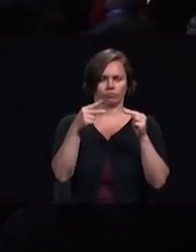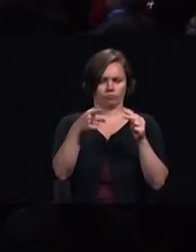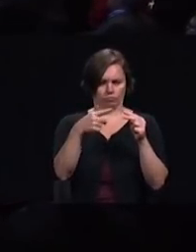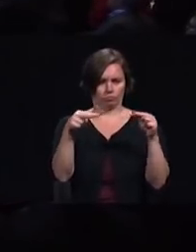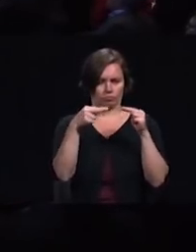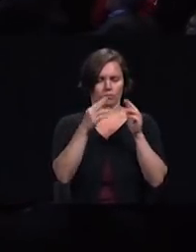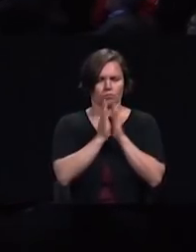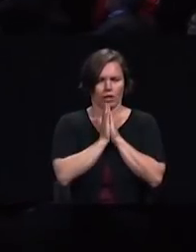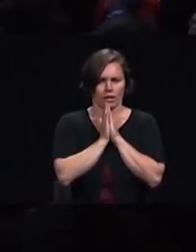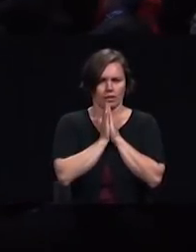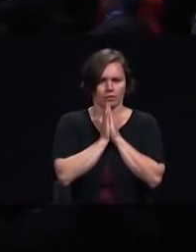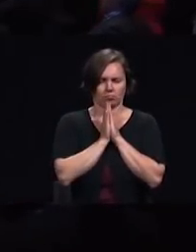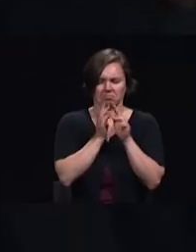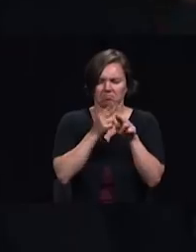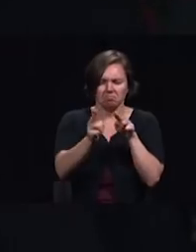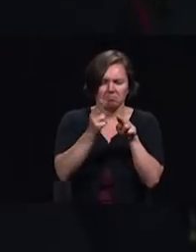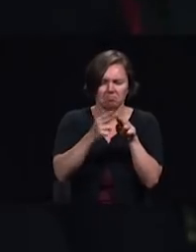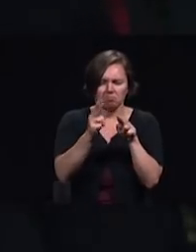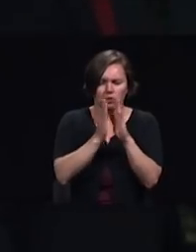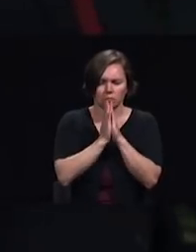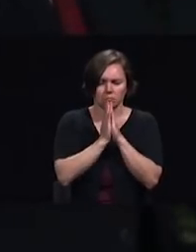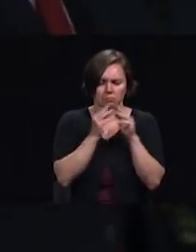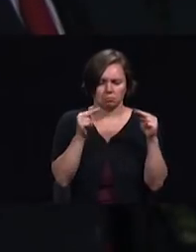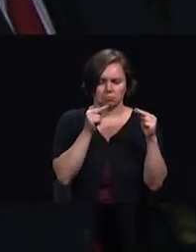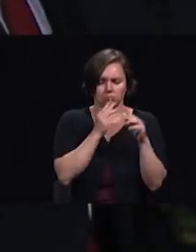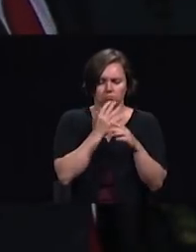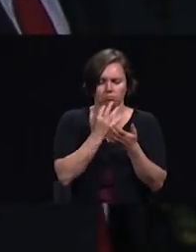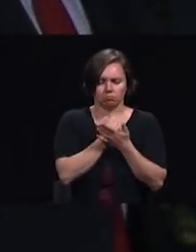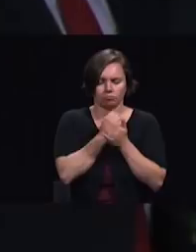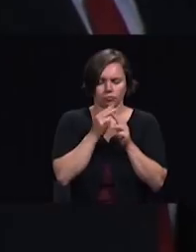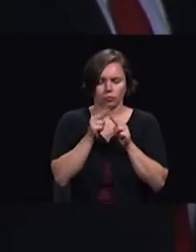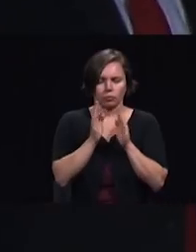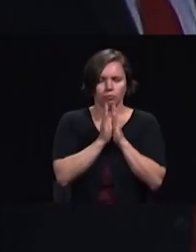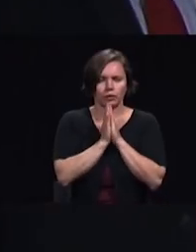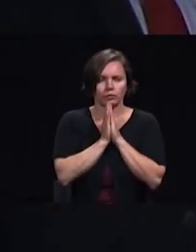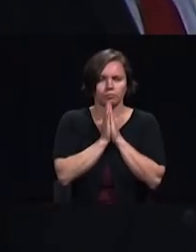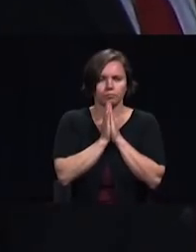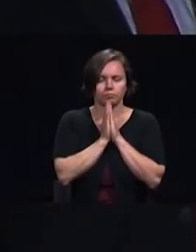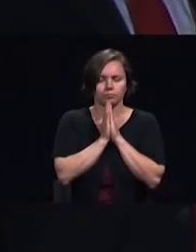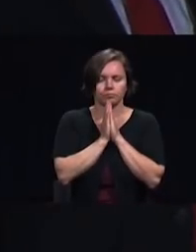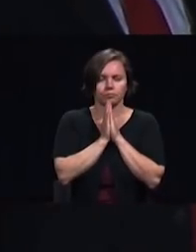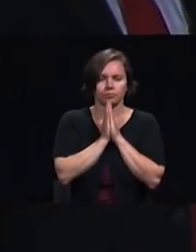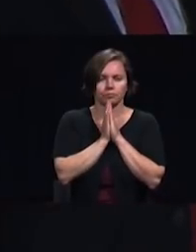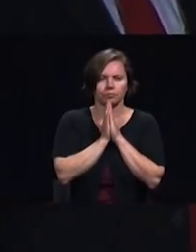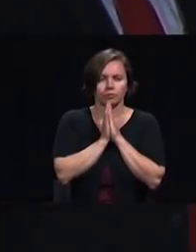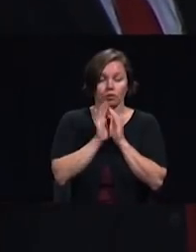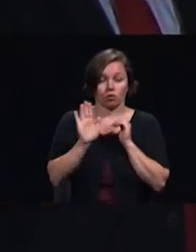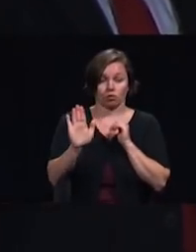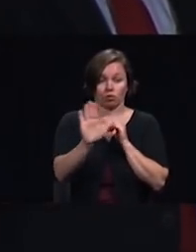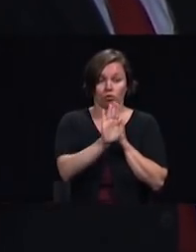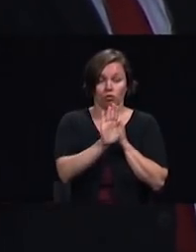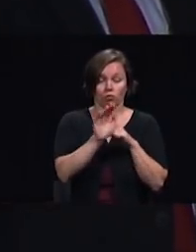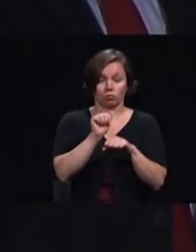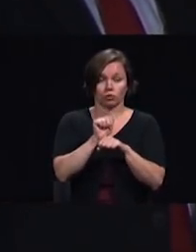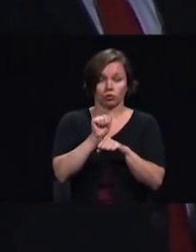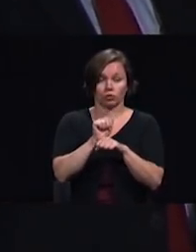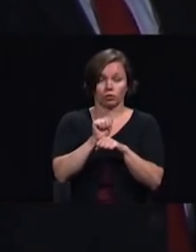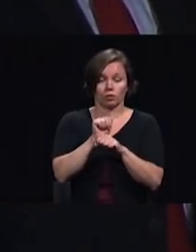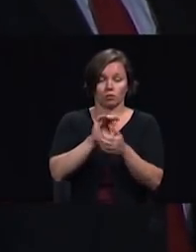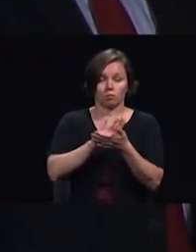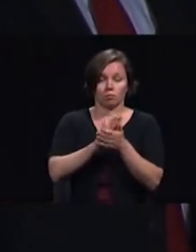very short prayer prayer of commitment for your endeavor to be part